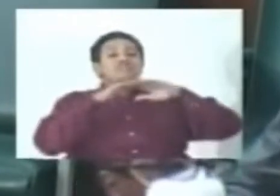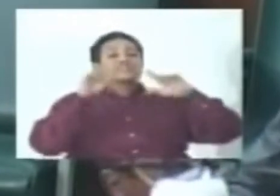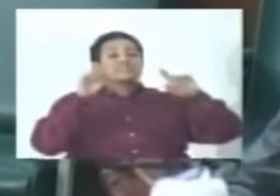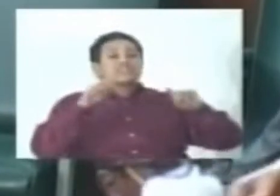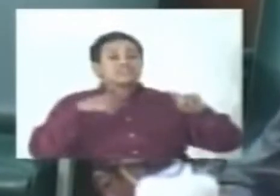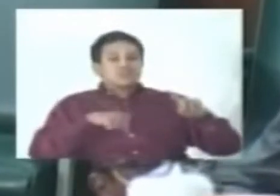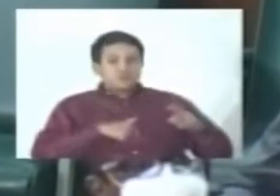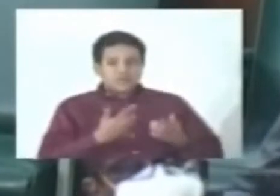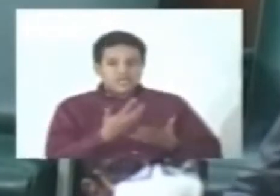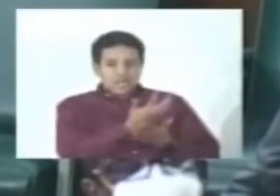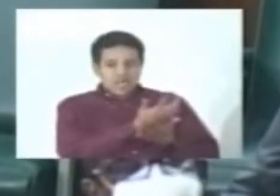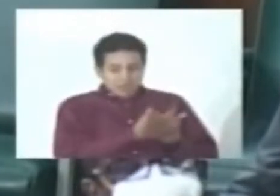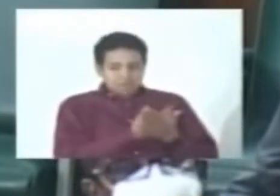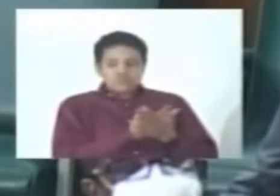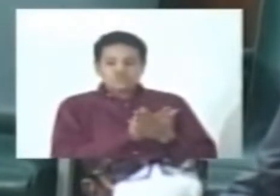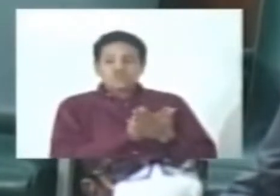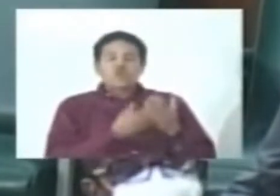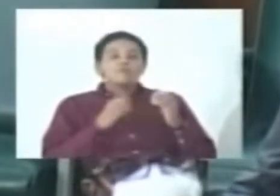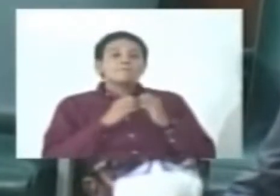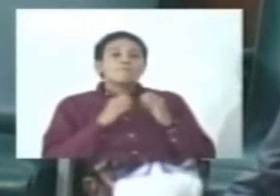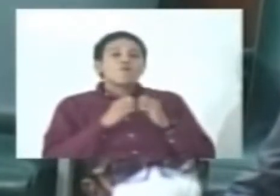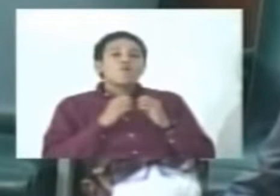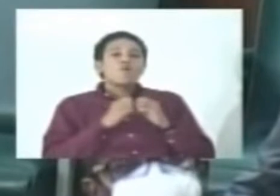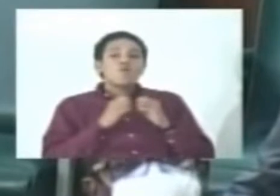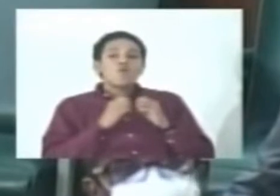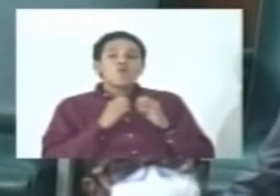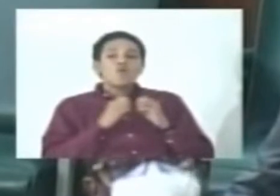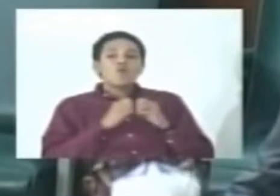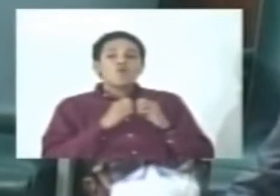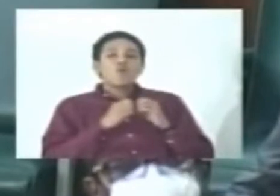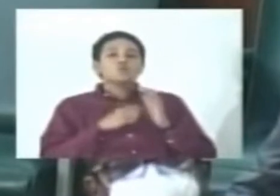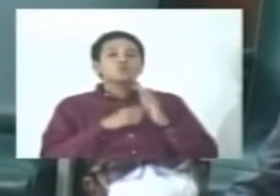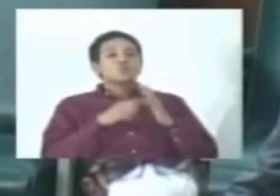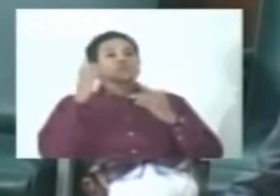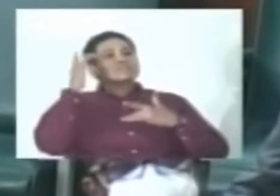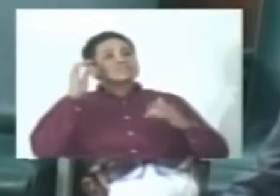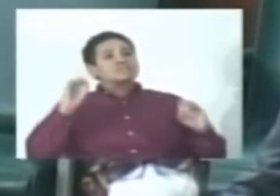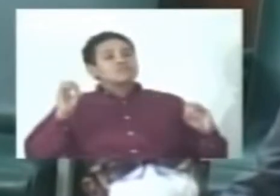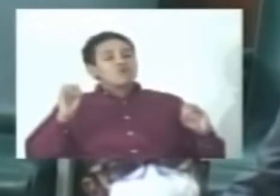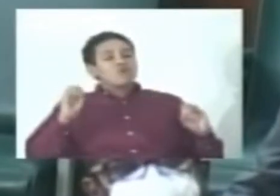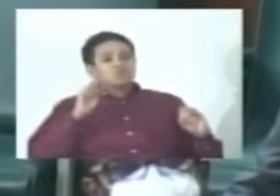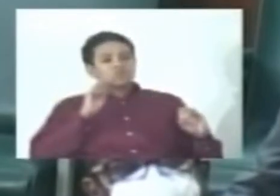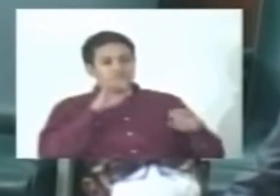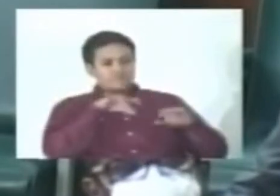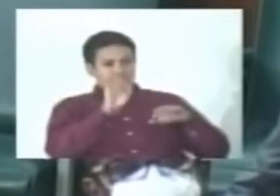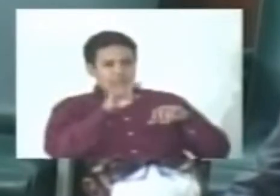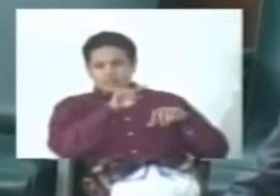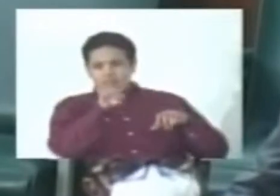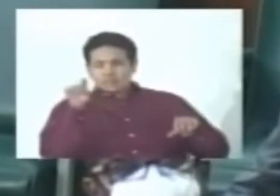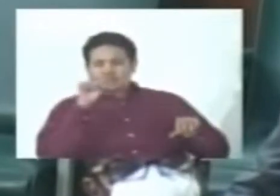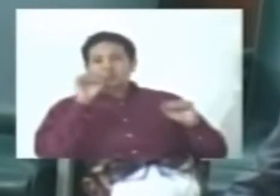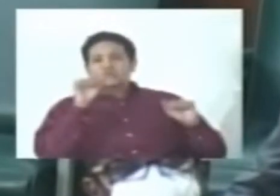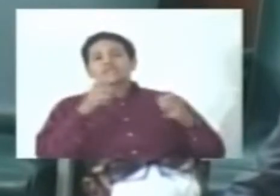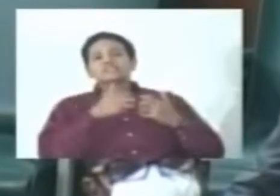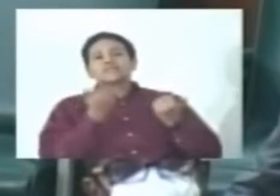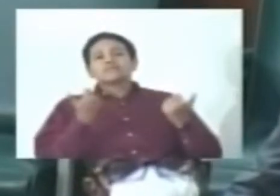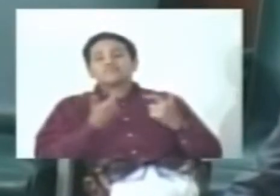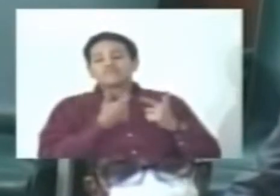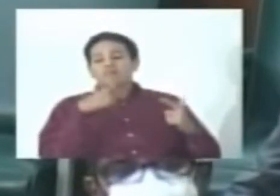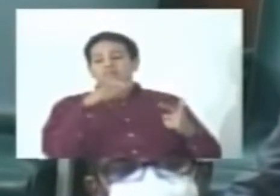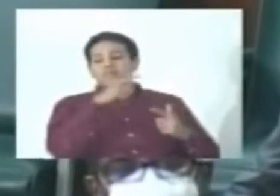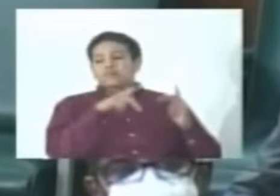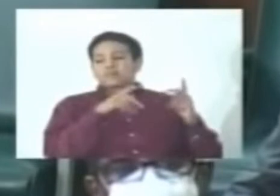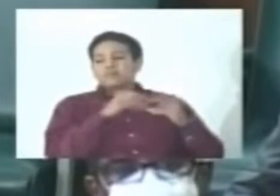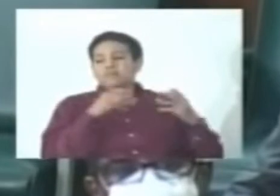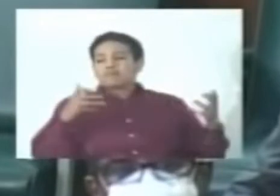more of the asymptomatic so we are able to have them separate from the population,